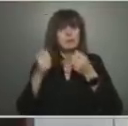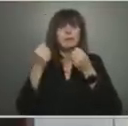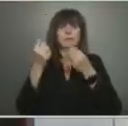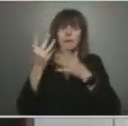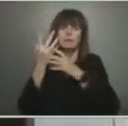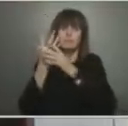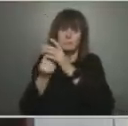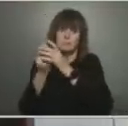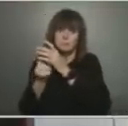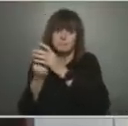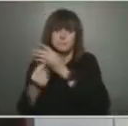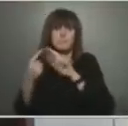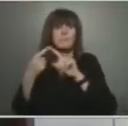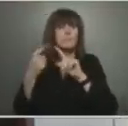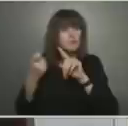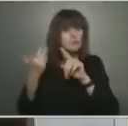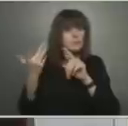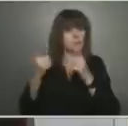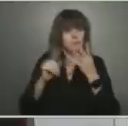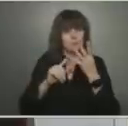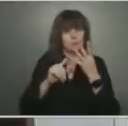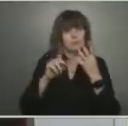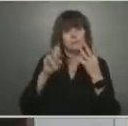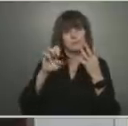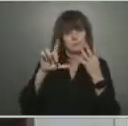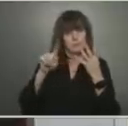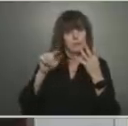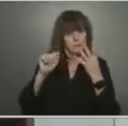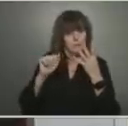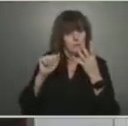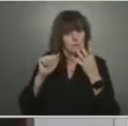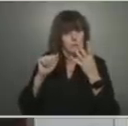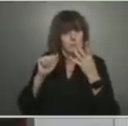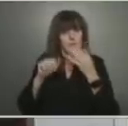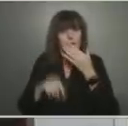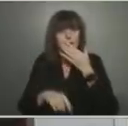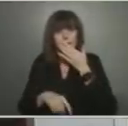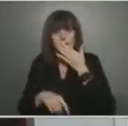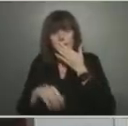but now we need to tie them also with whole genome sequencing data.